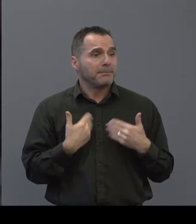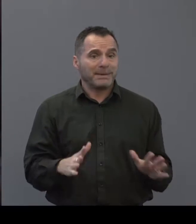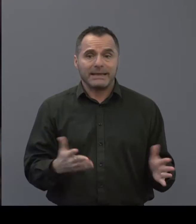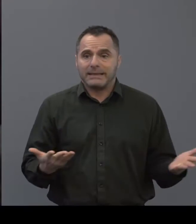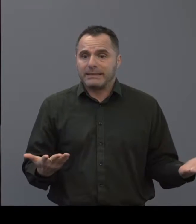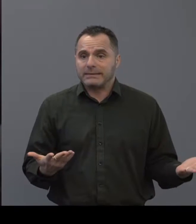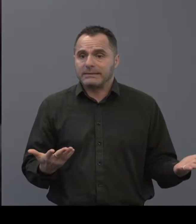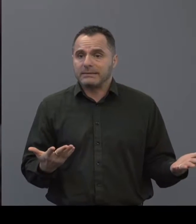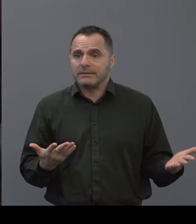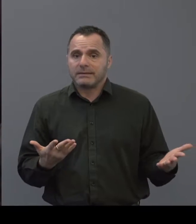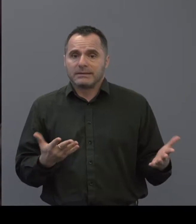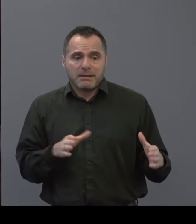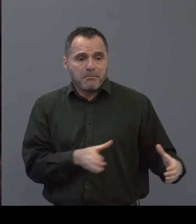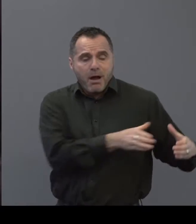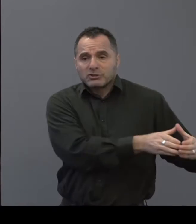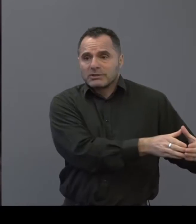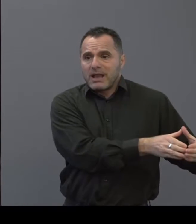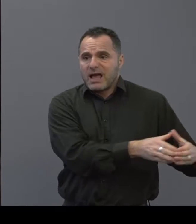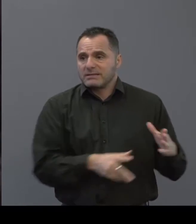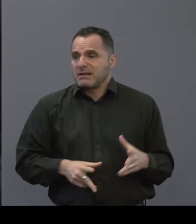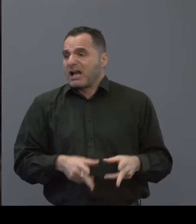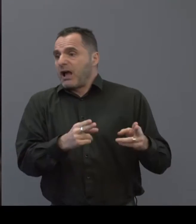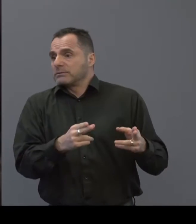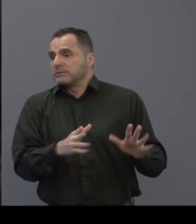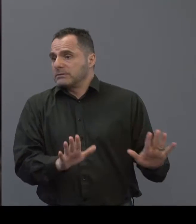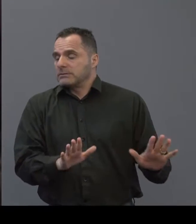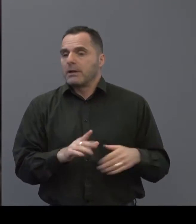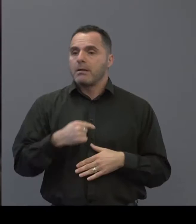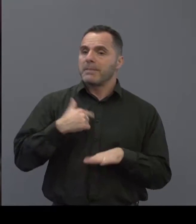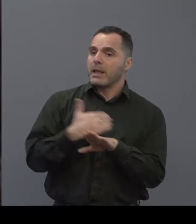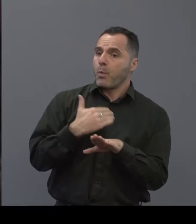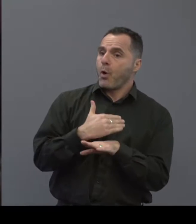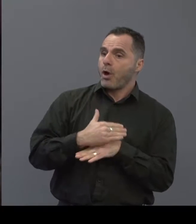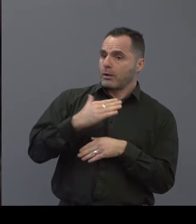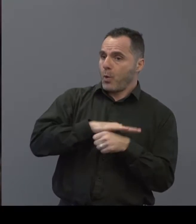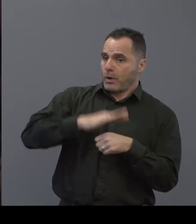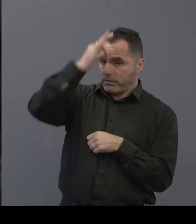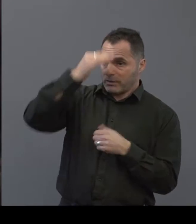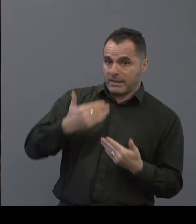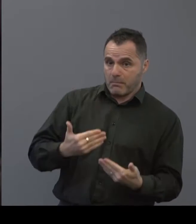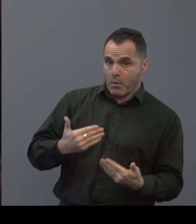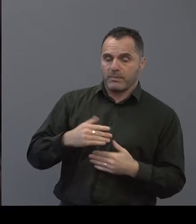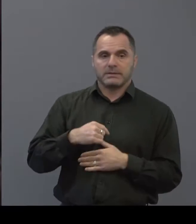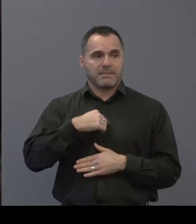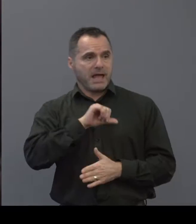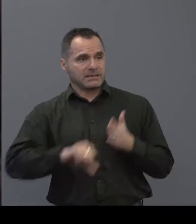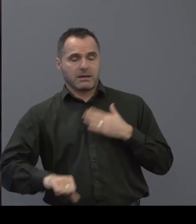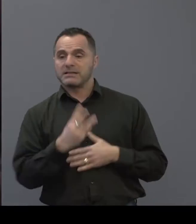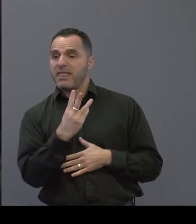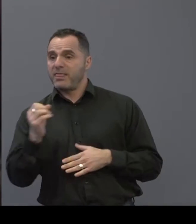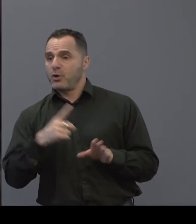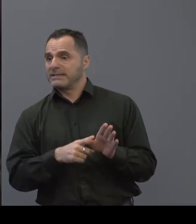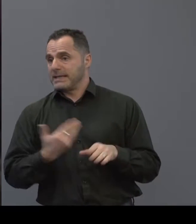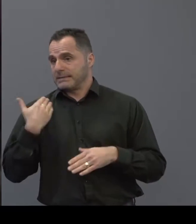know marginalized being cut um certainly i'm working in a local authority at the moment where i started 30 years